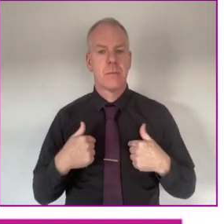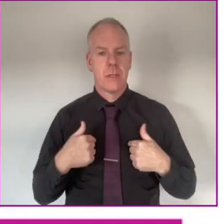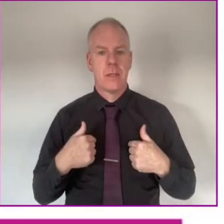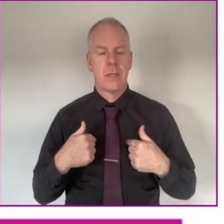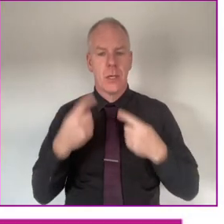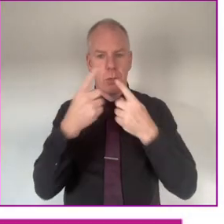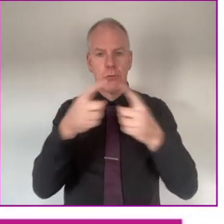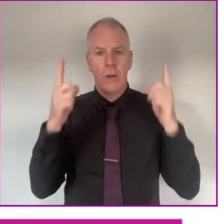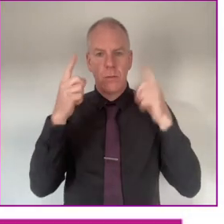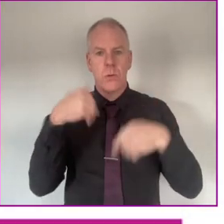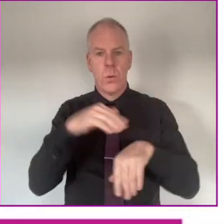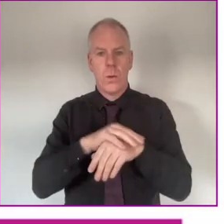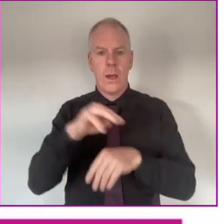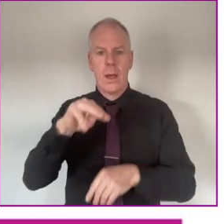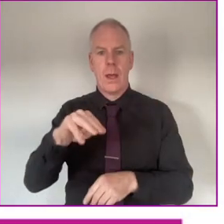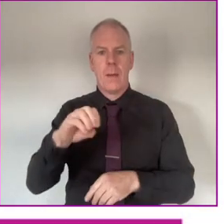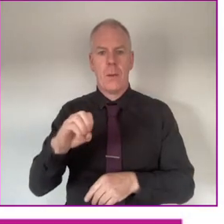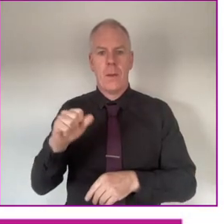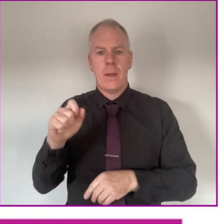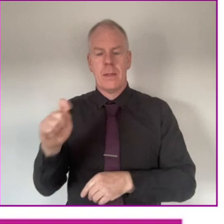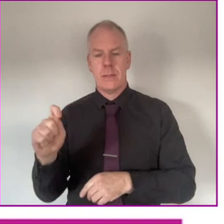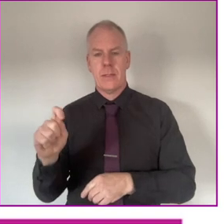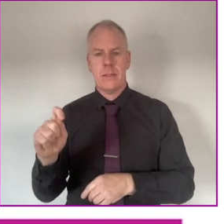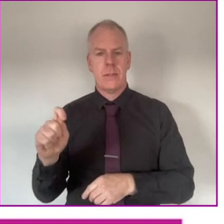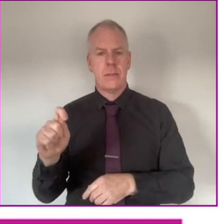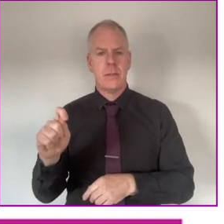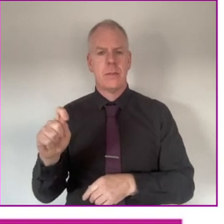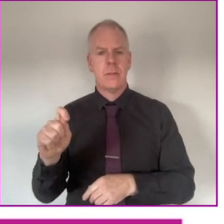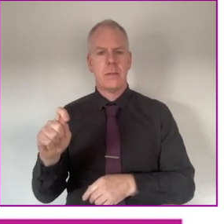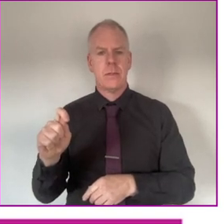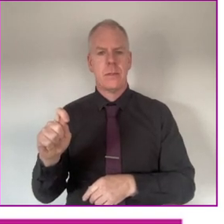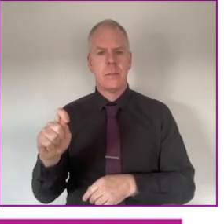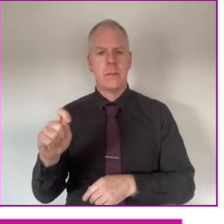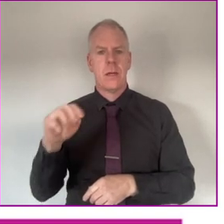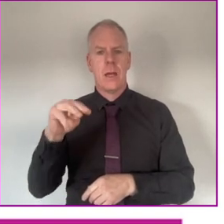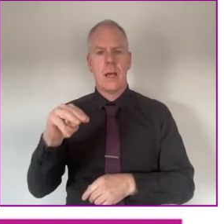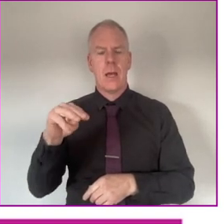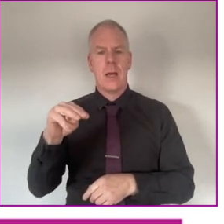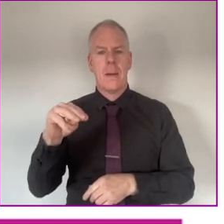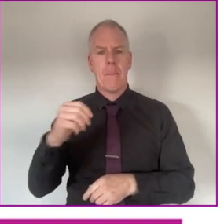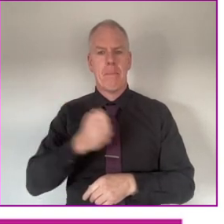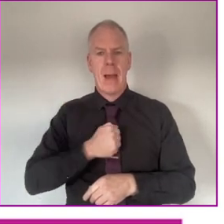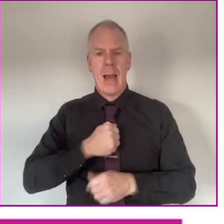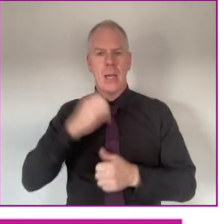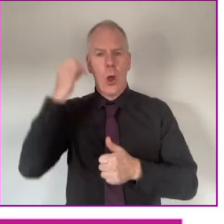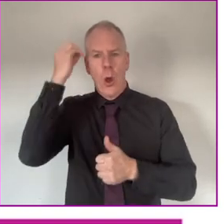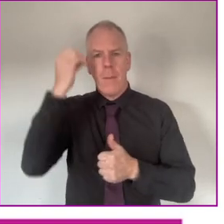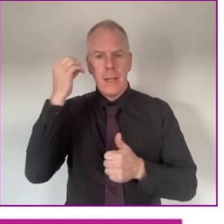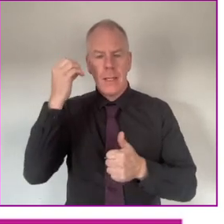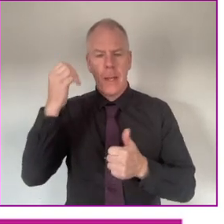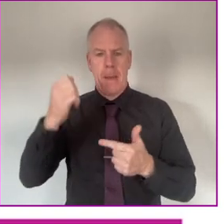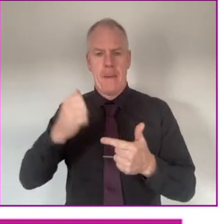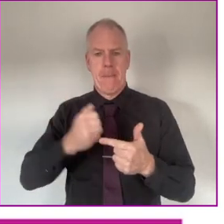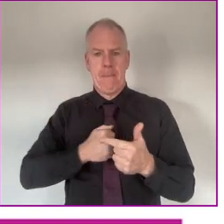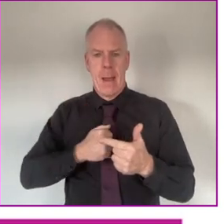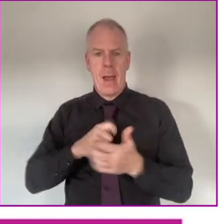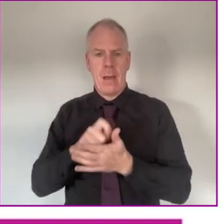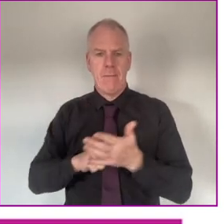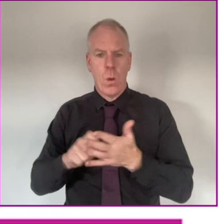I am a graduate of Moet. Moet means my opinion, my vote.